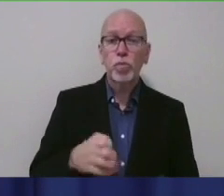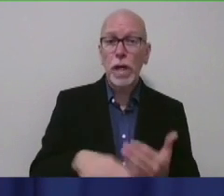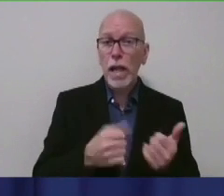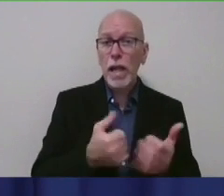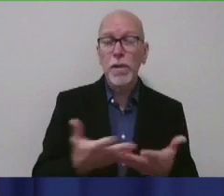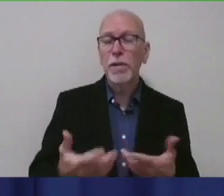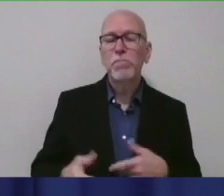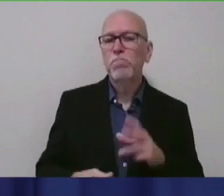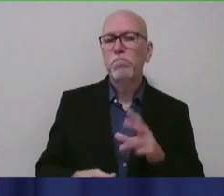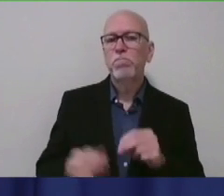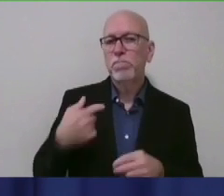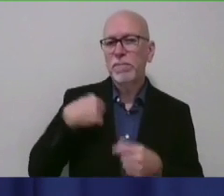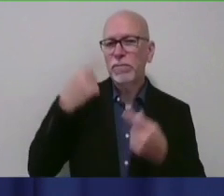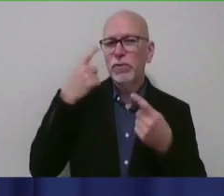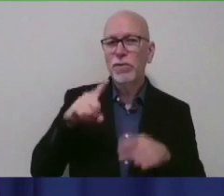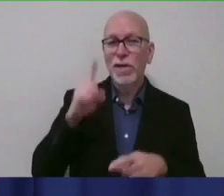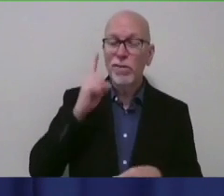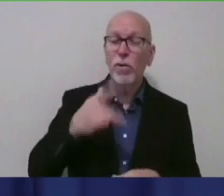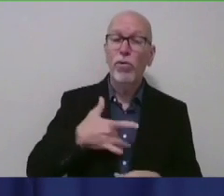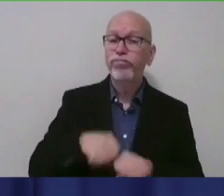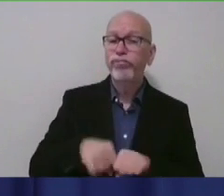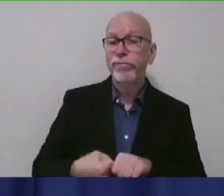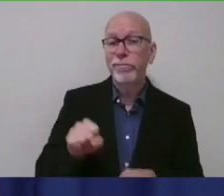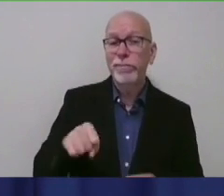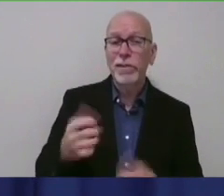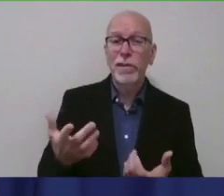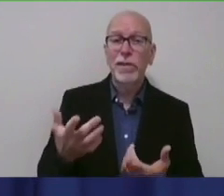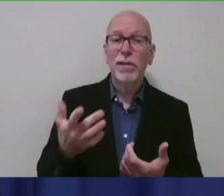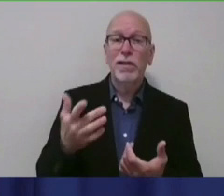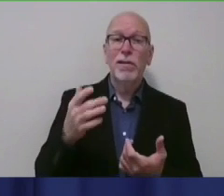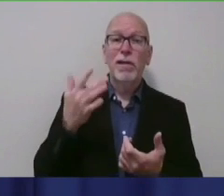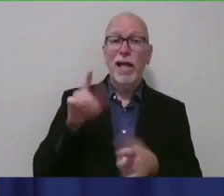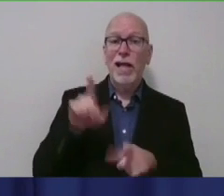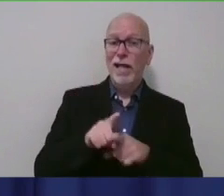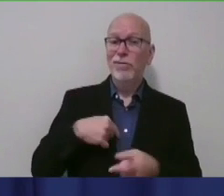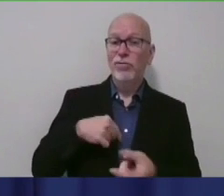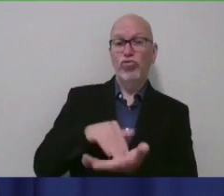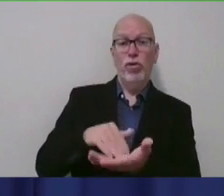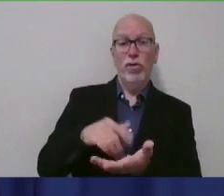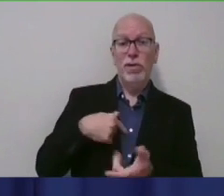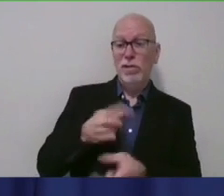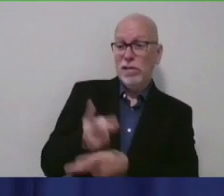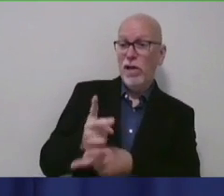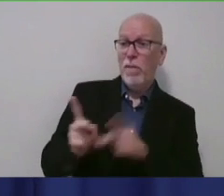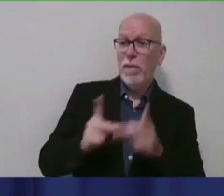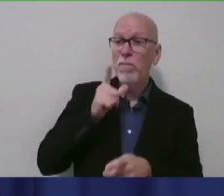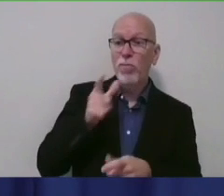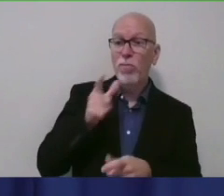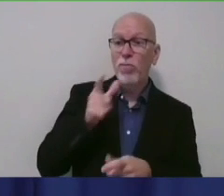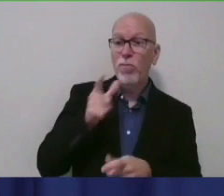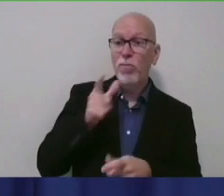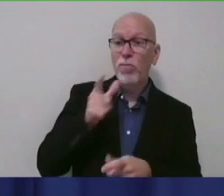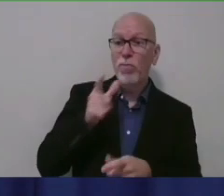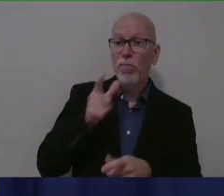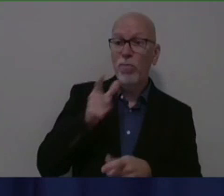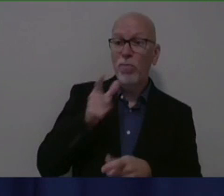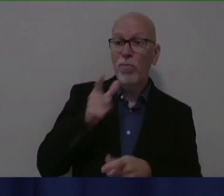mean, I agree with you. I think it's heartbreaking as an emergency medicine physician to take care of people who come in with COVID and are very sick.